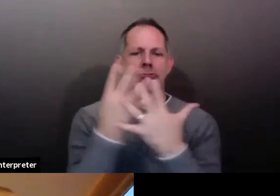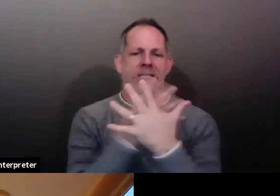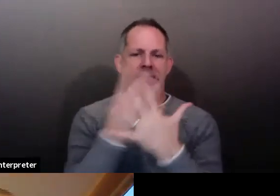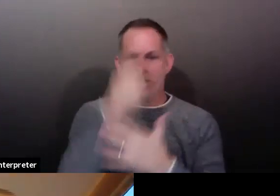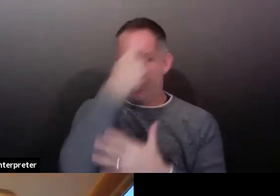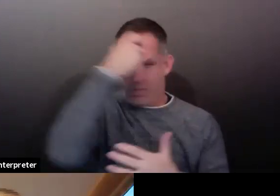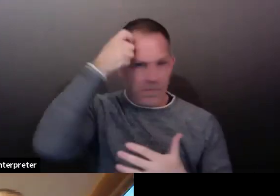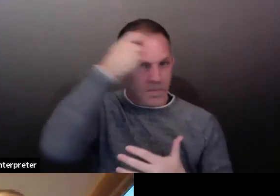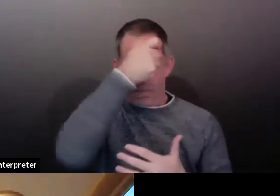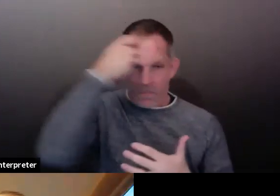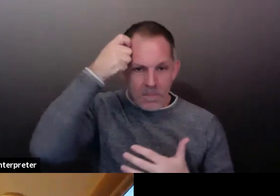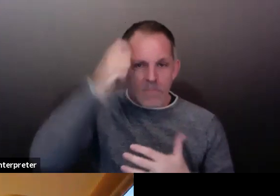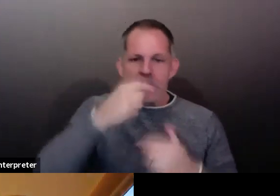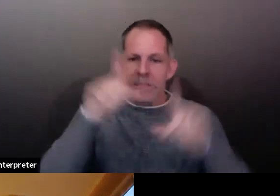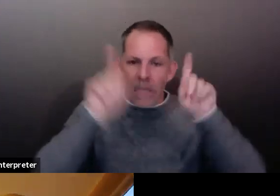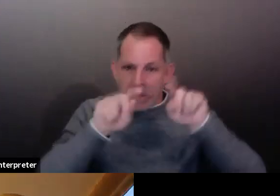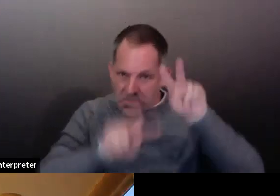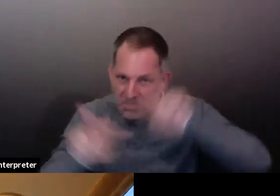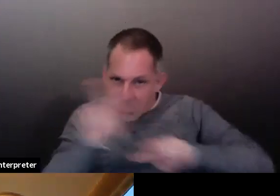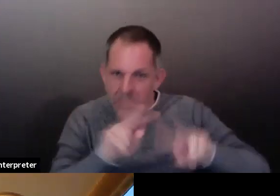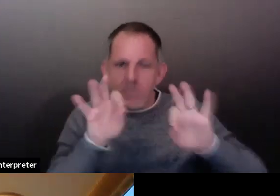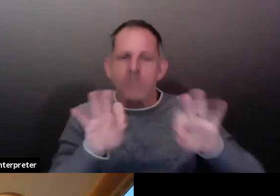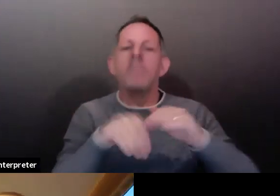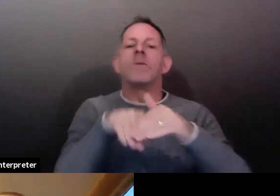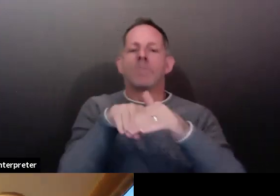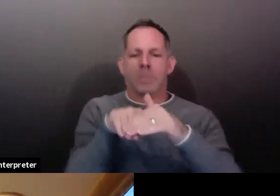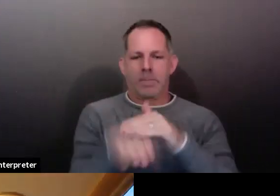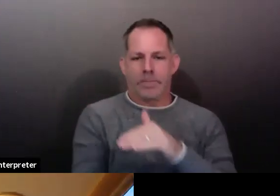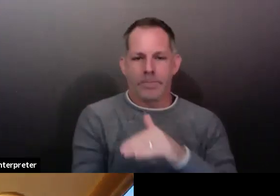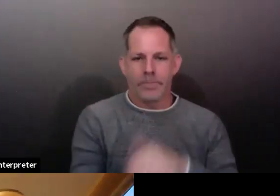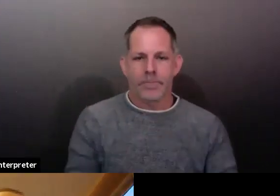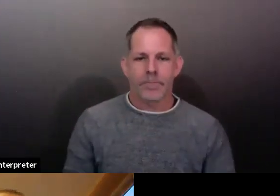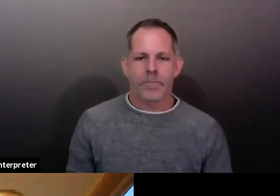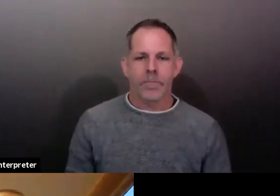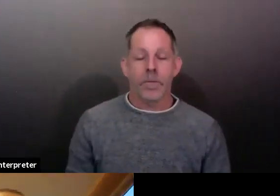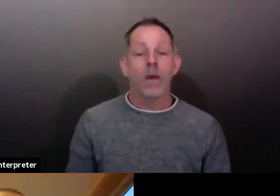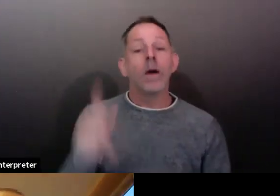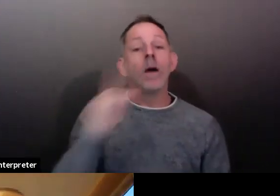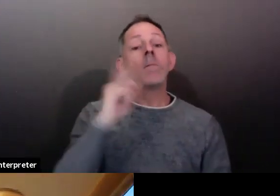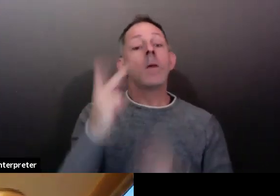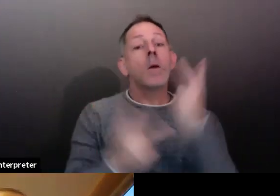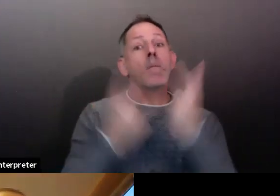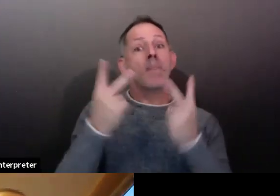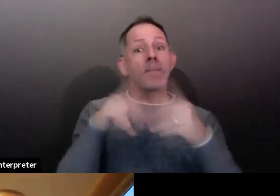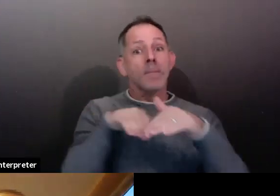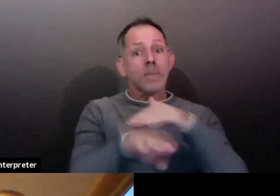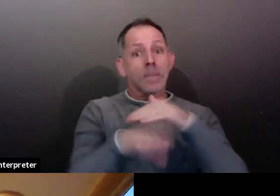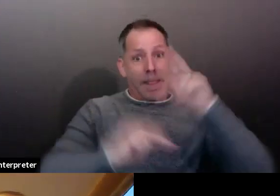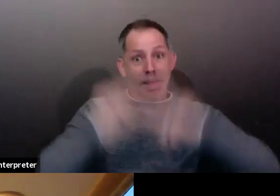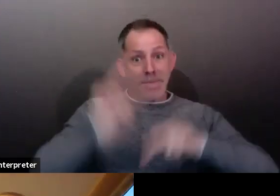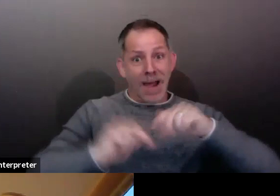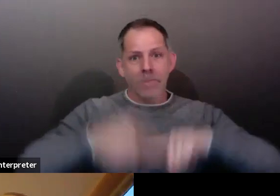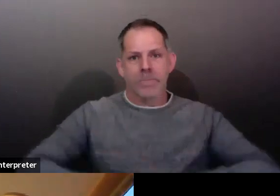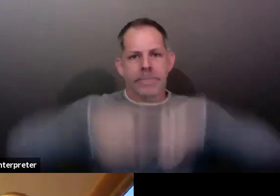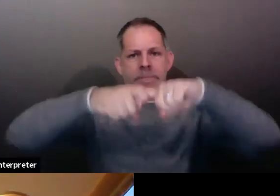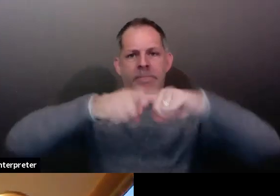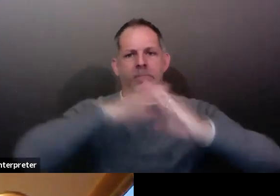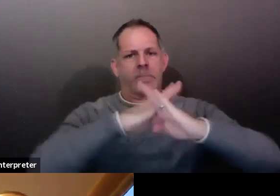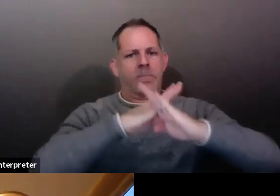is eliminated, except for the most, you know, most critical, compassionate care type visits.